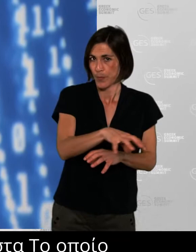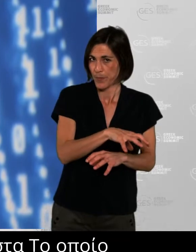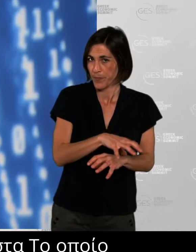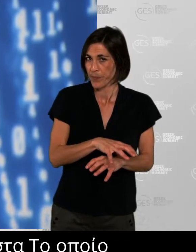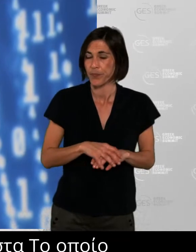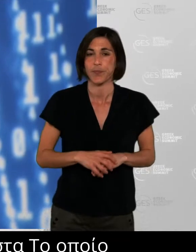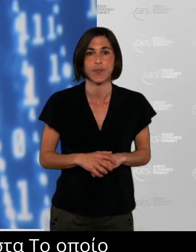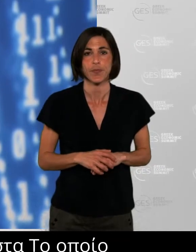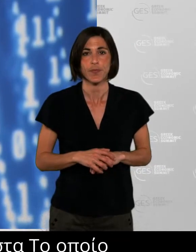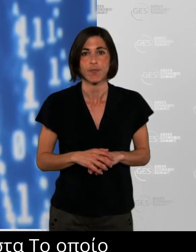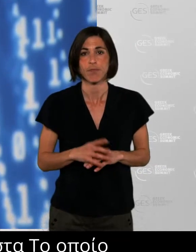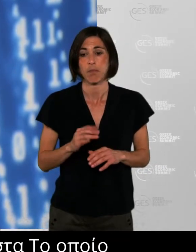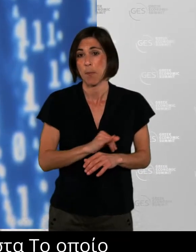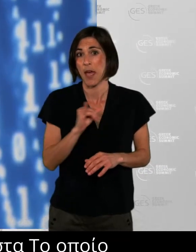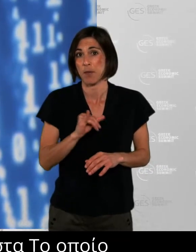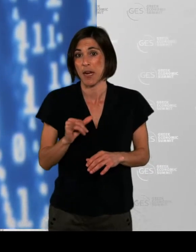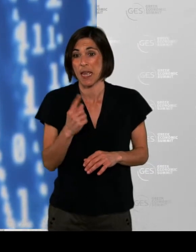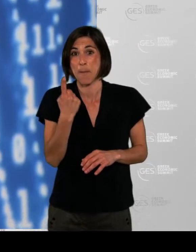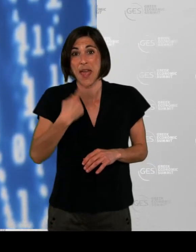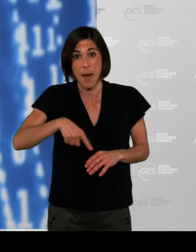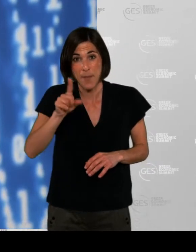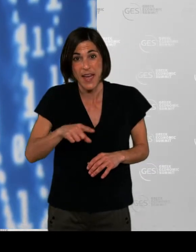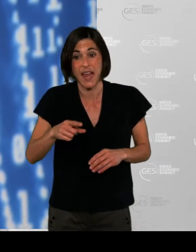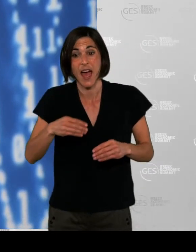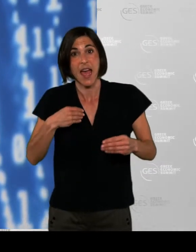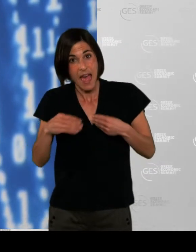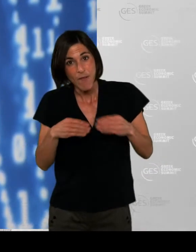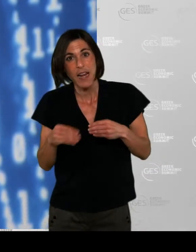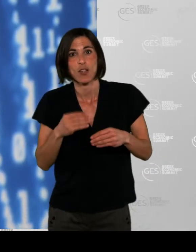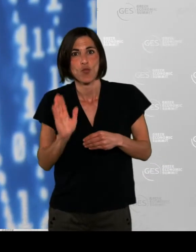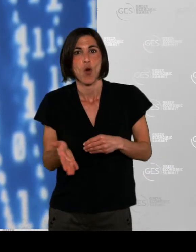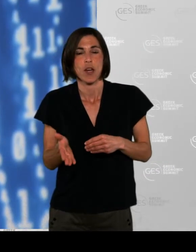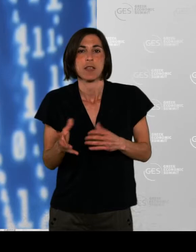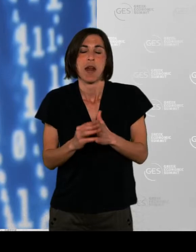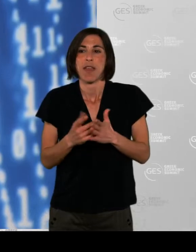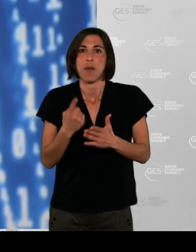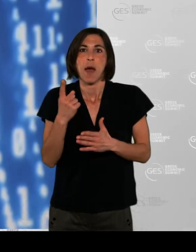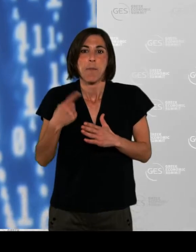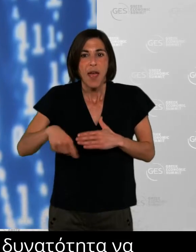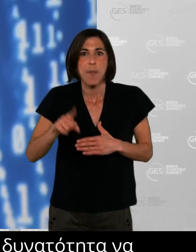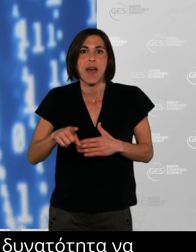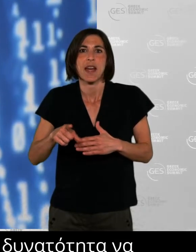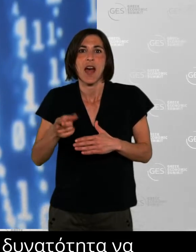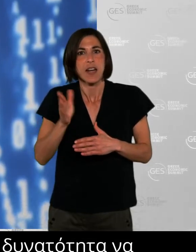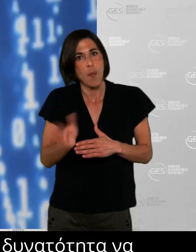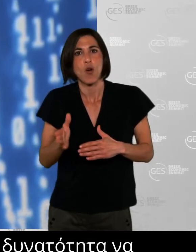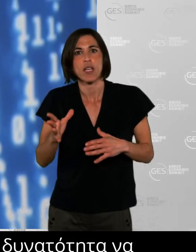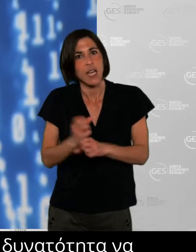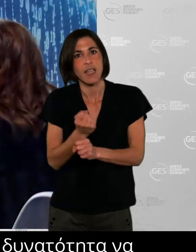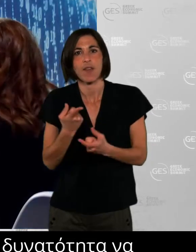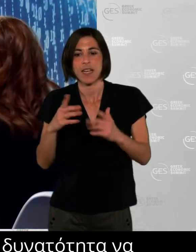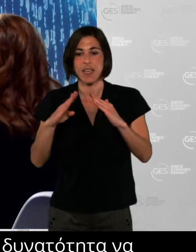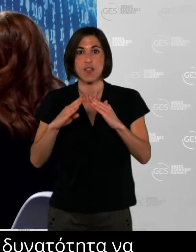uh flexibility to work uh from home or from wherever uh kind of uh is perceived as something uh very very positive uh but um